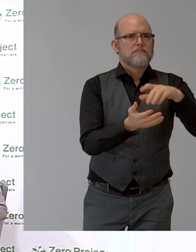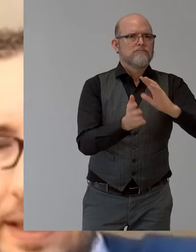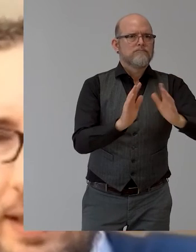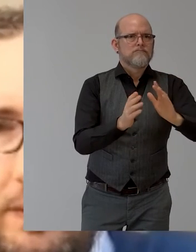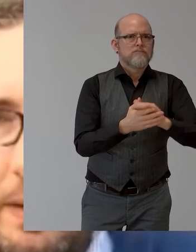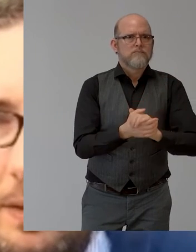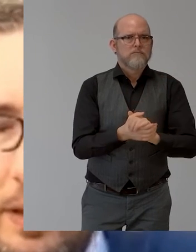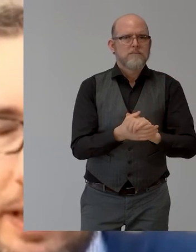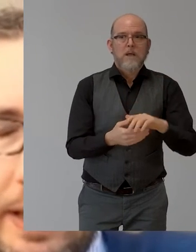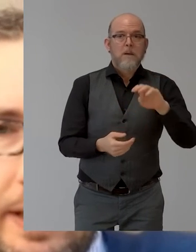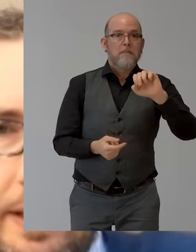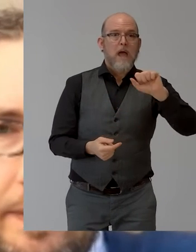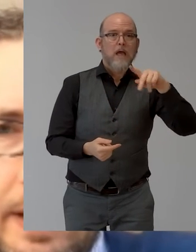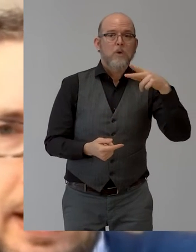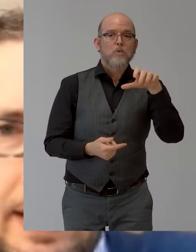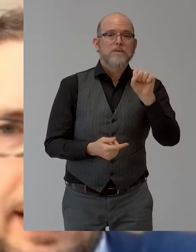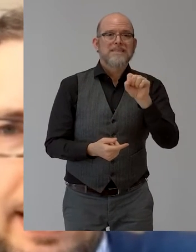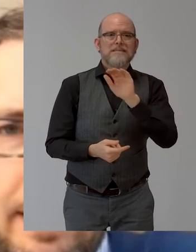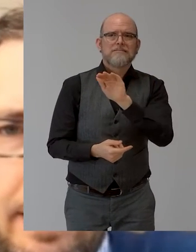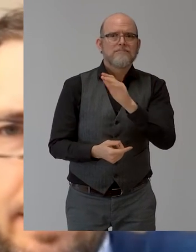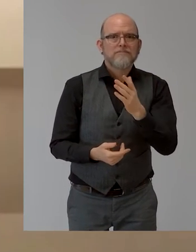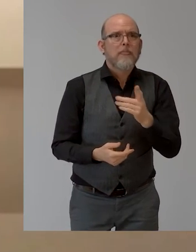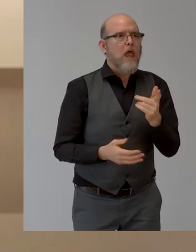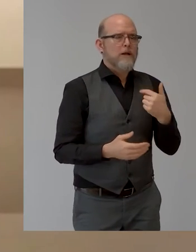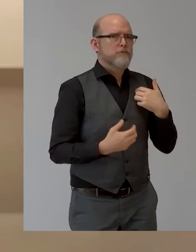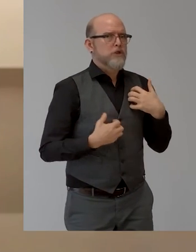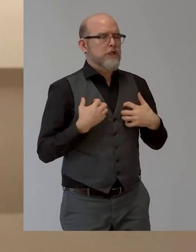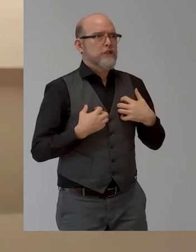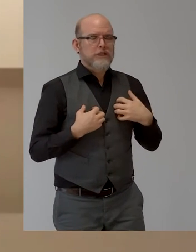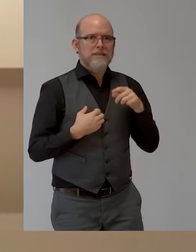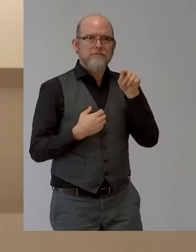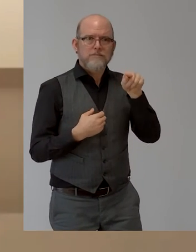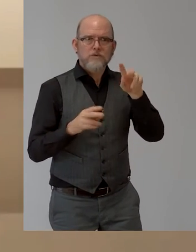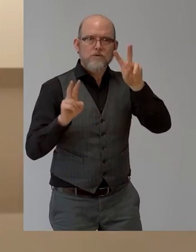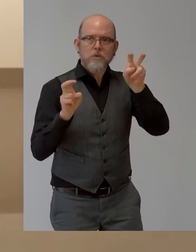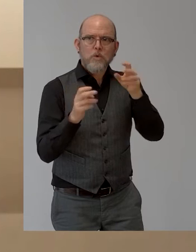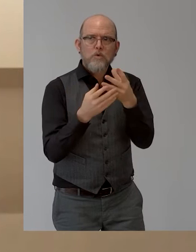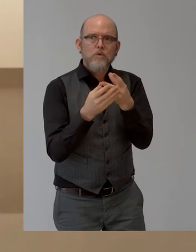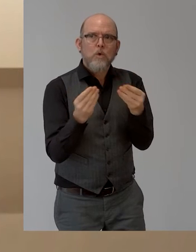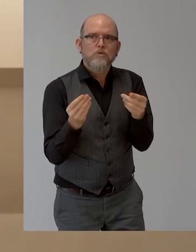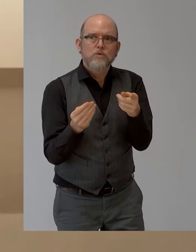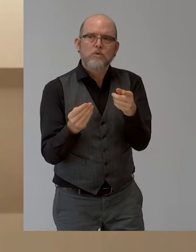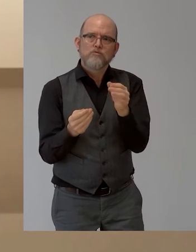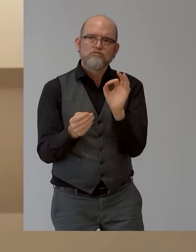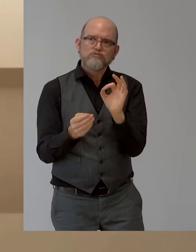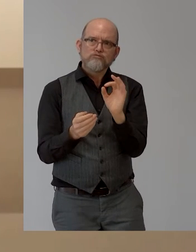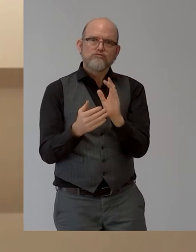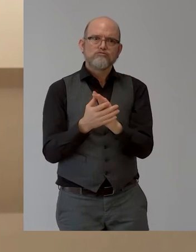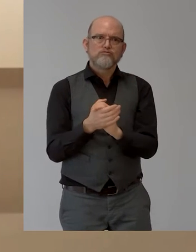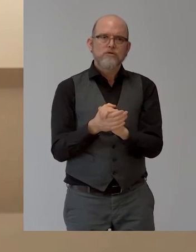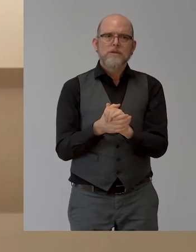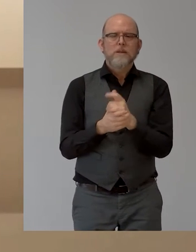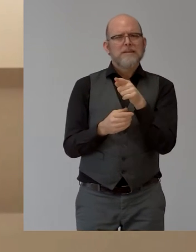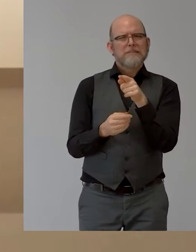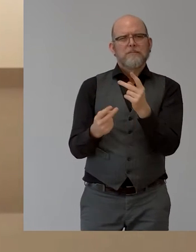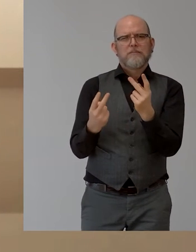No, I think it's a very interesting, let's say, solution for a very relevant social challenge.